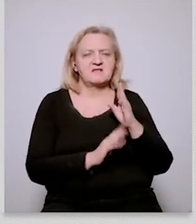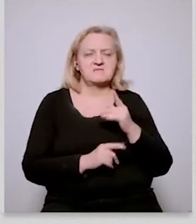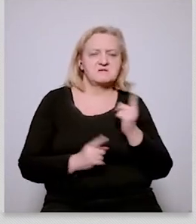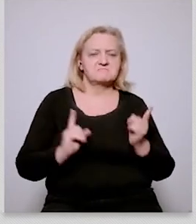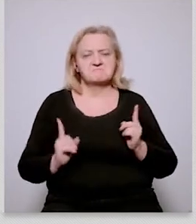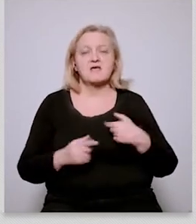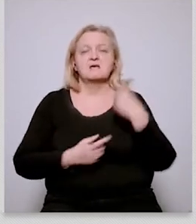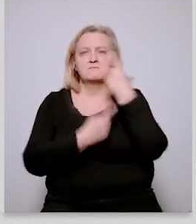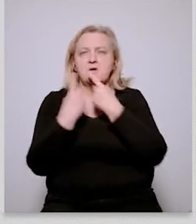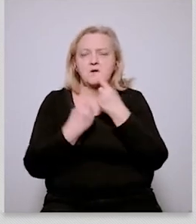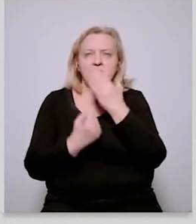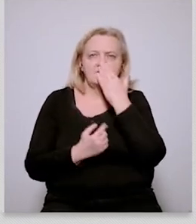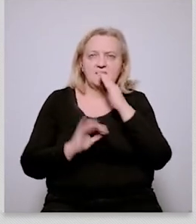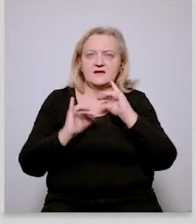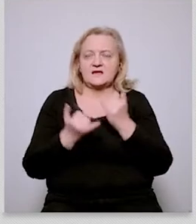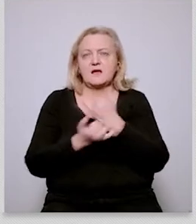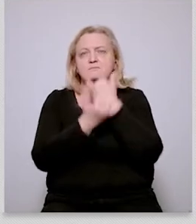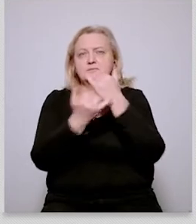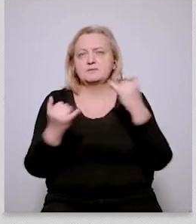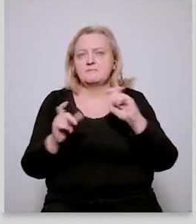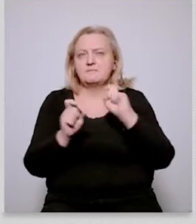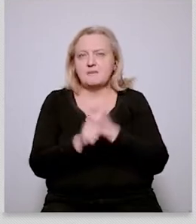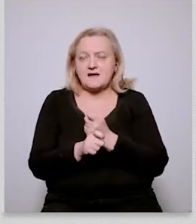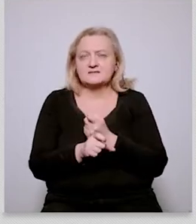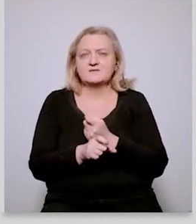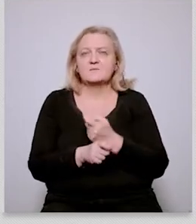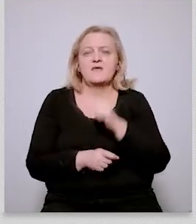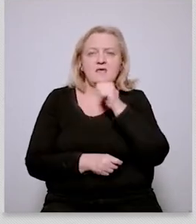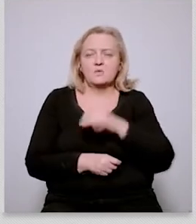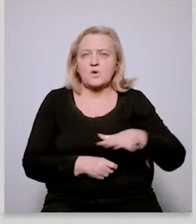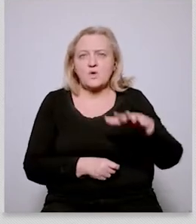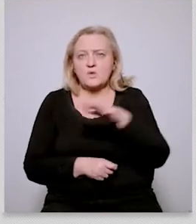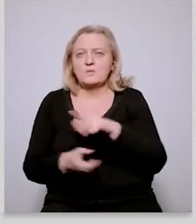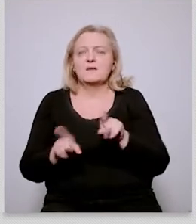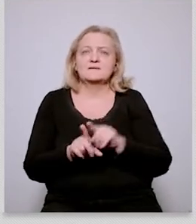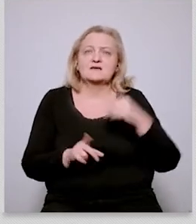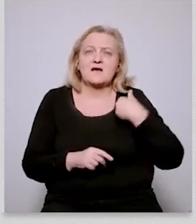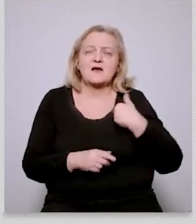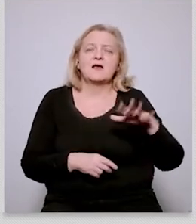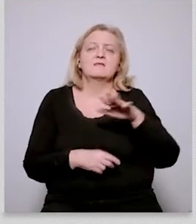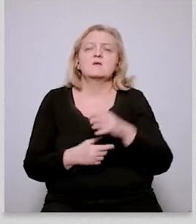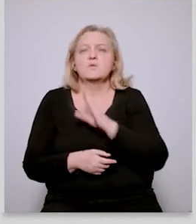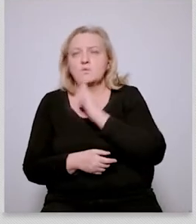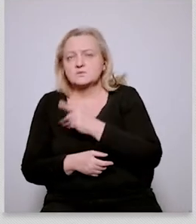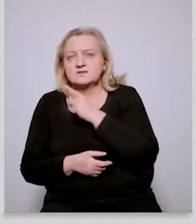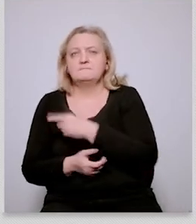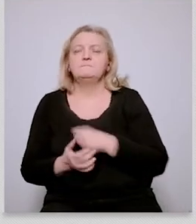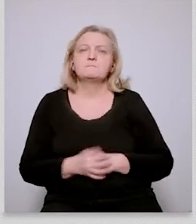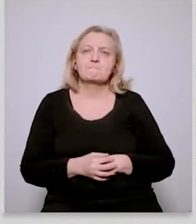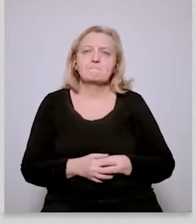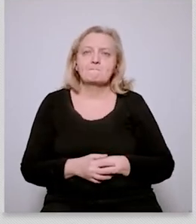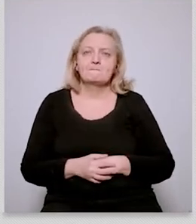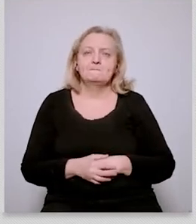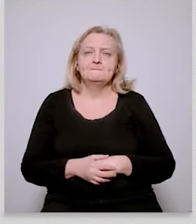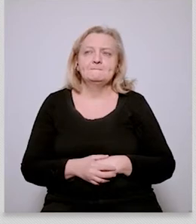we've added the united states and i just want to say quickly on this that i think it's you know it's important